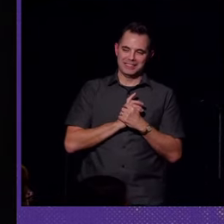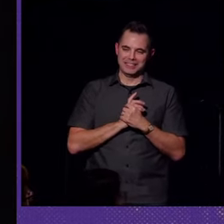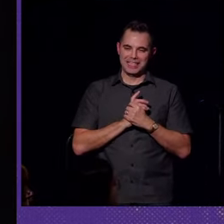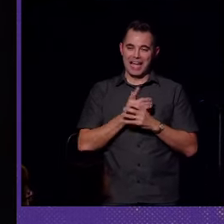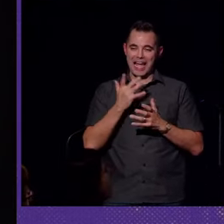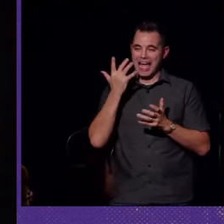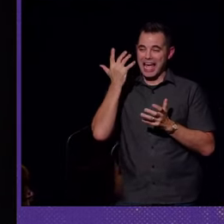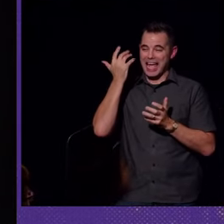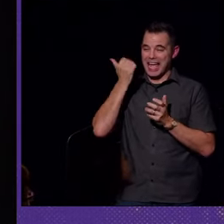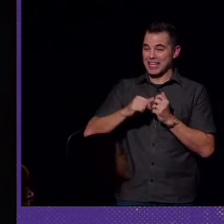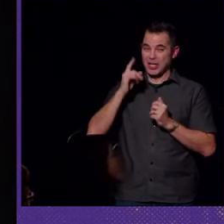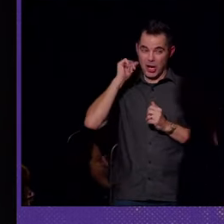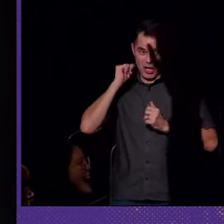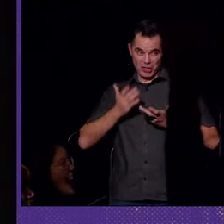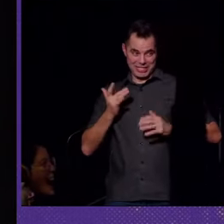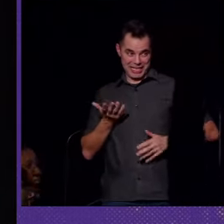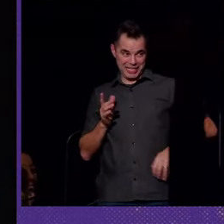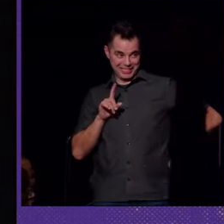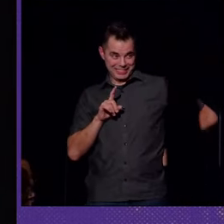Any audiologists in here?